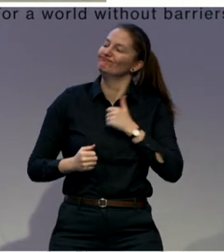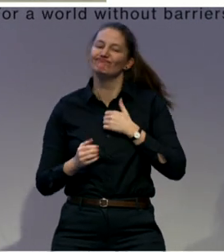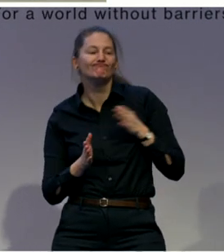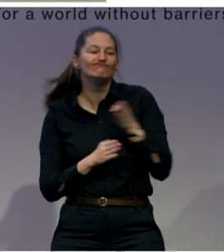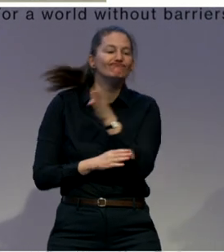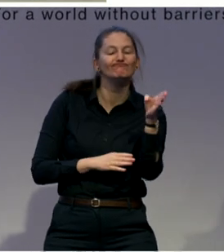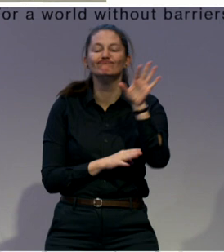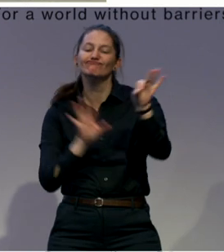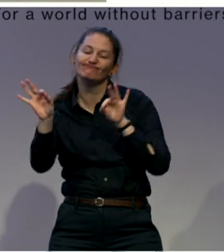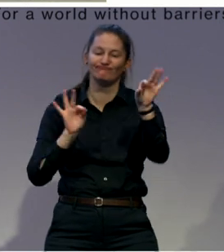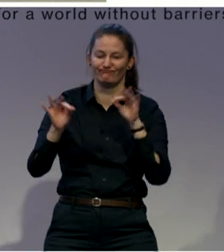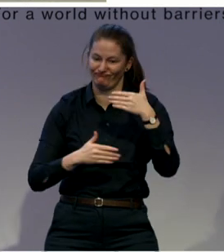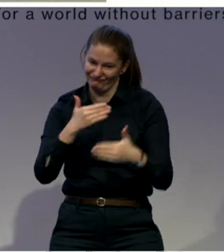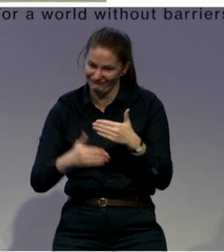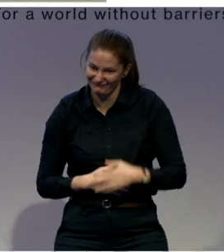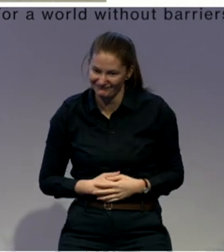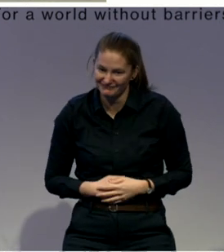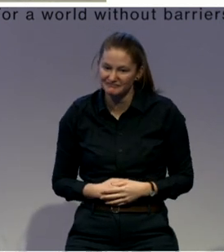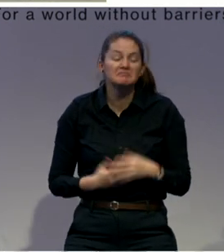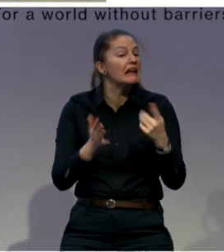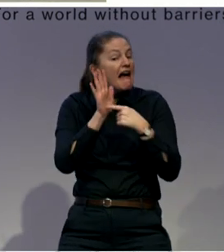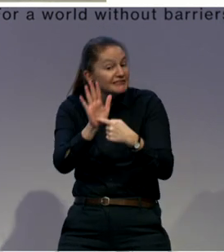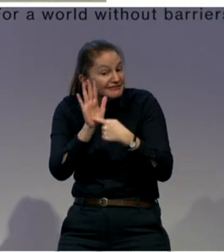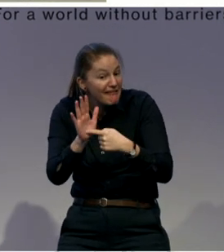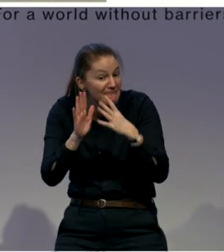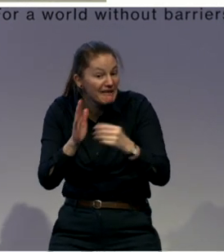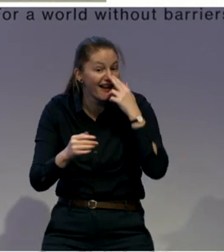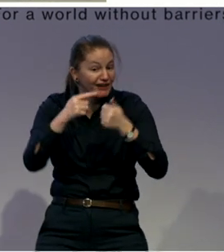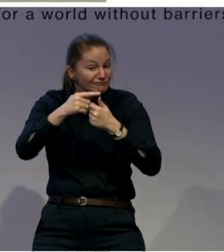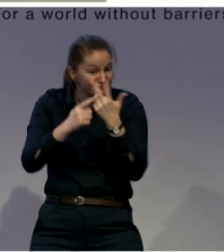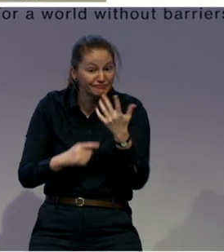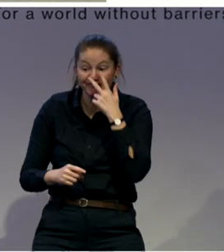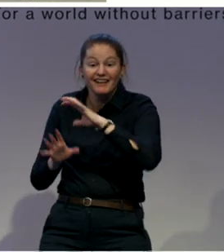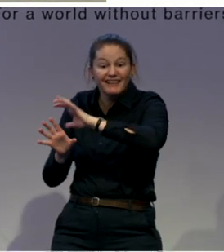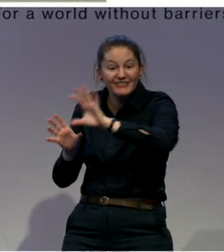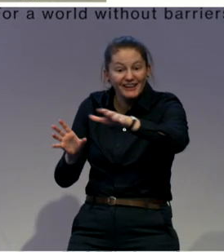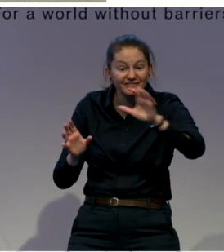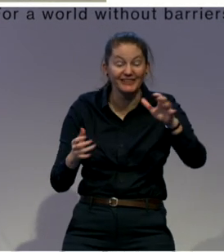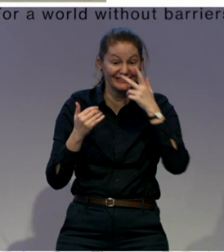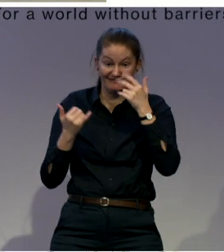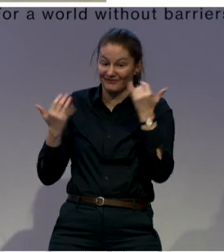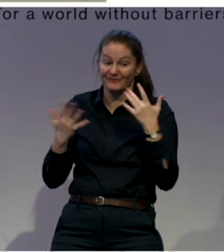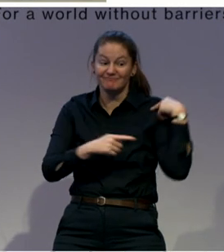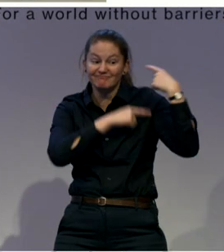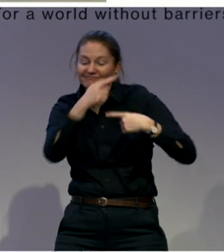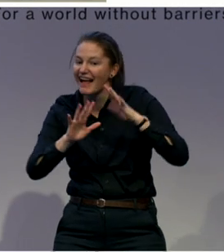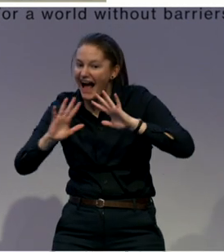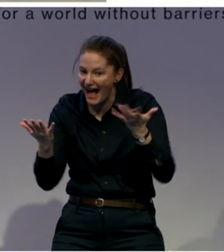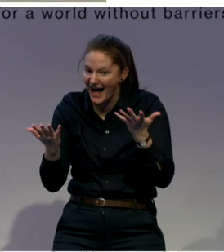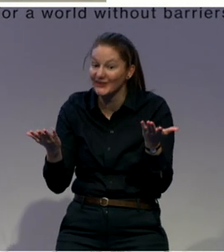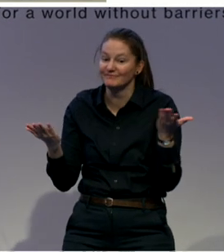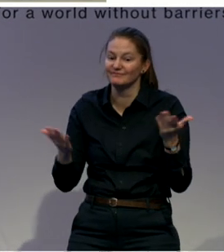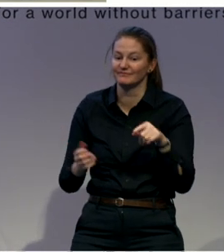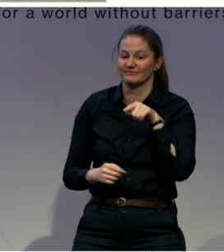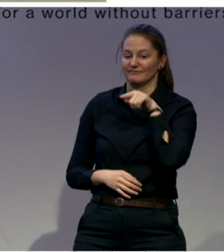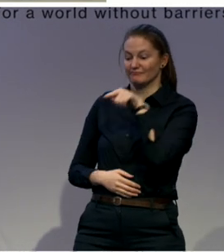in many countries, what is now happening in deinstitutionalization is governments. Governments make new small group homes,